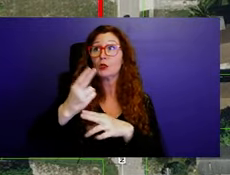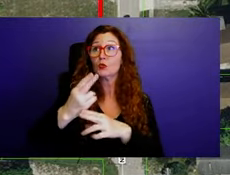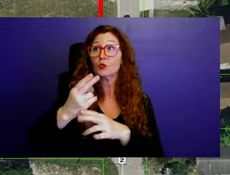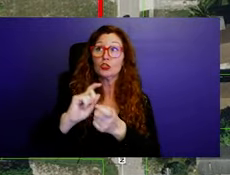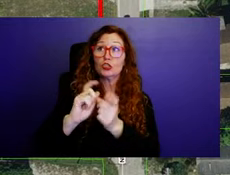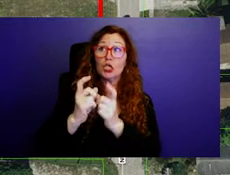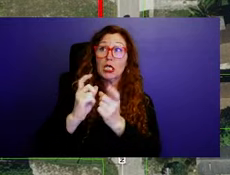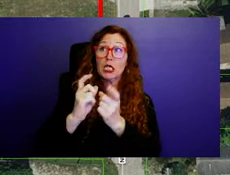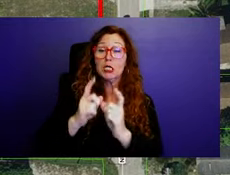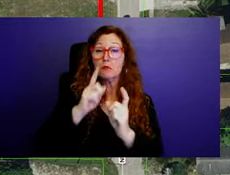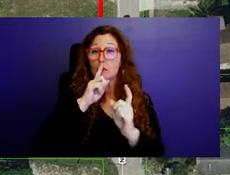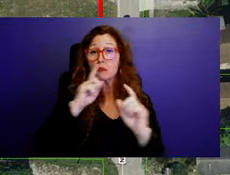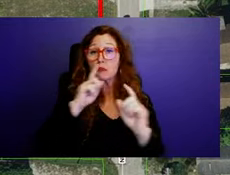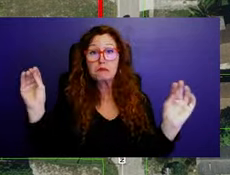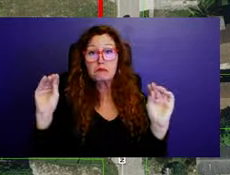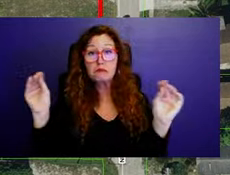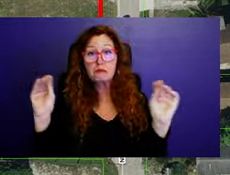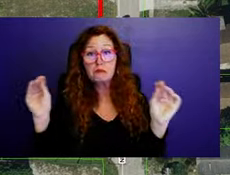Uh,